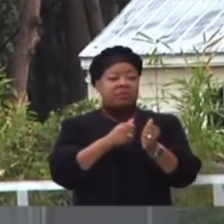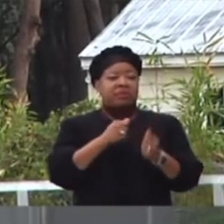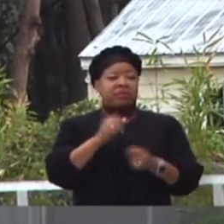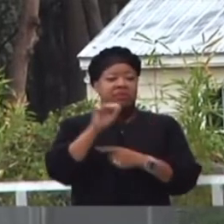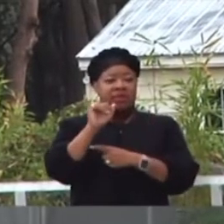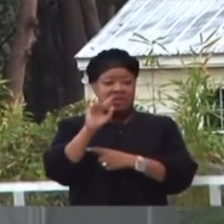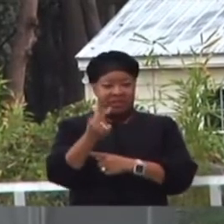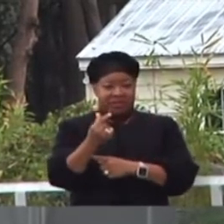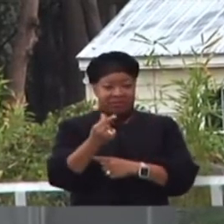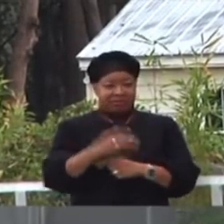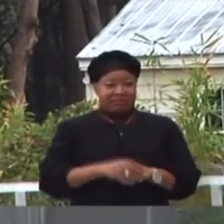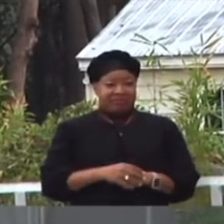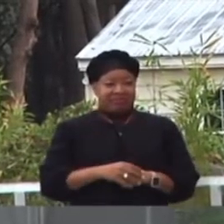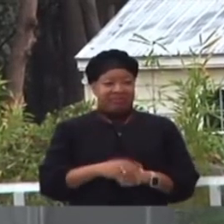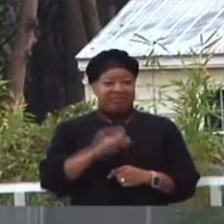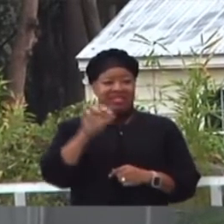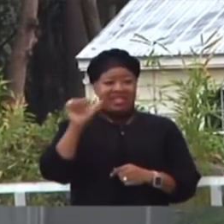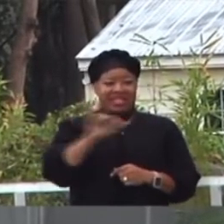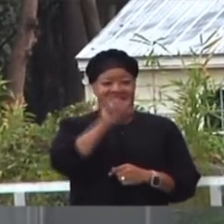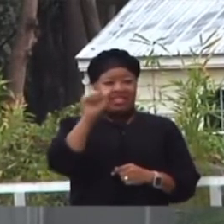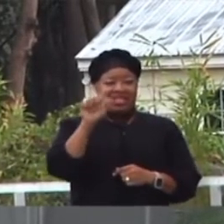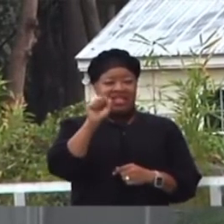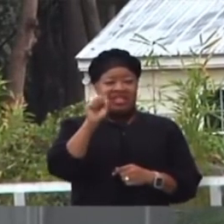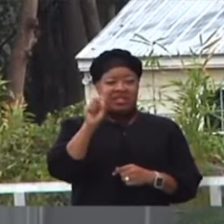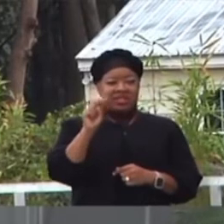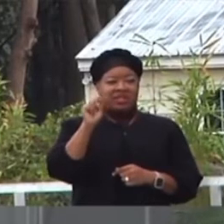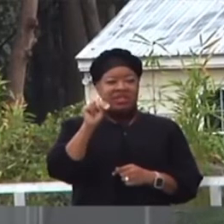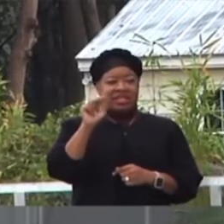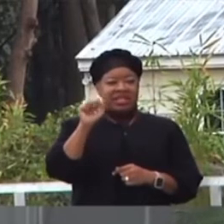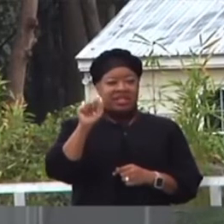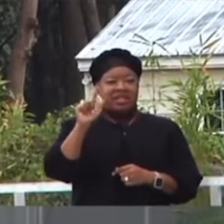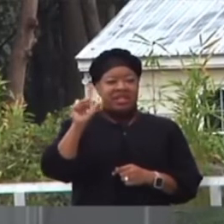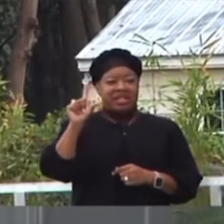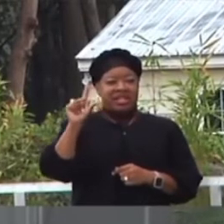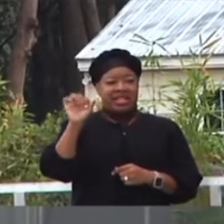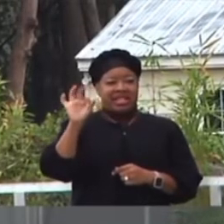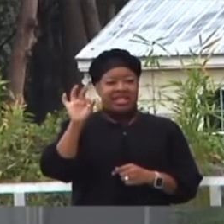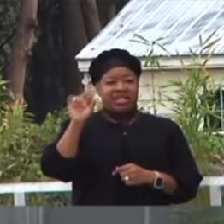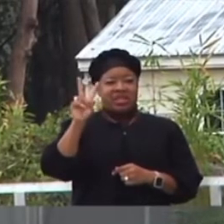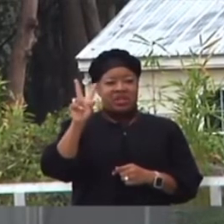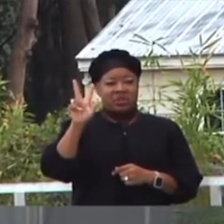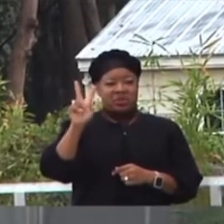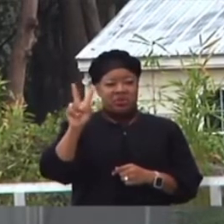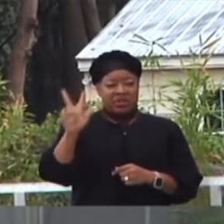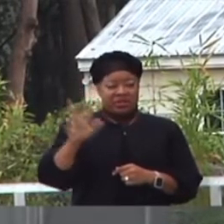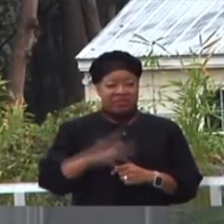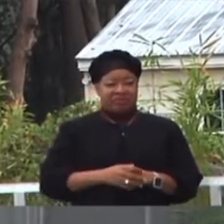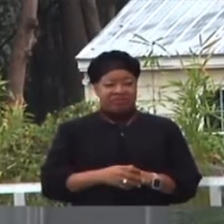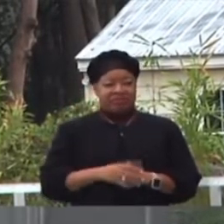IG at SSUNAA1923. Make sure y'all follow us on IG.